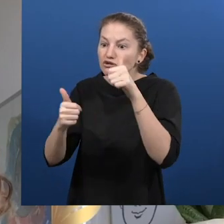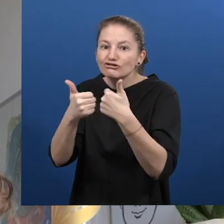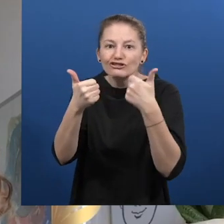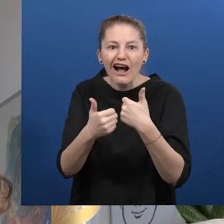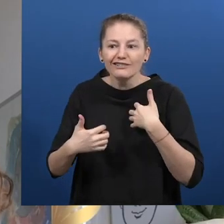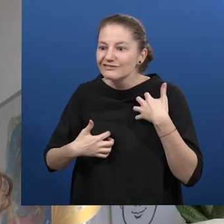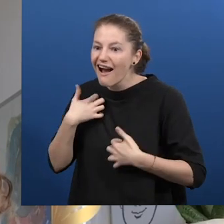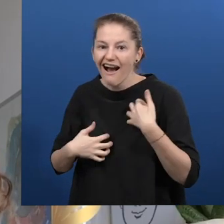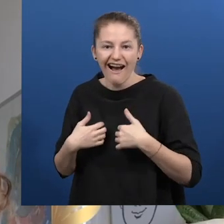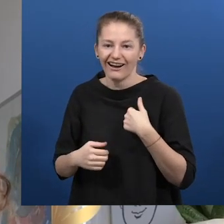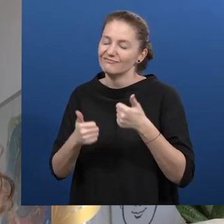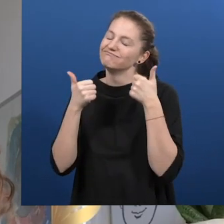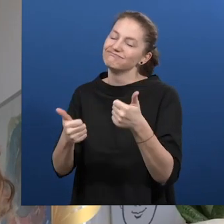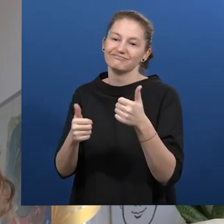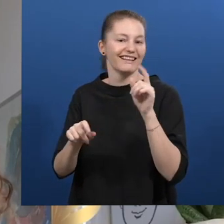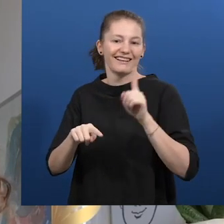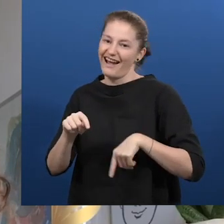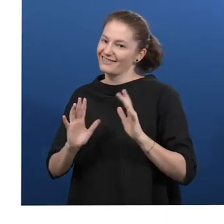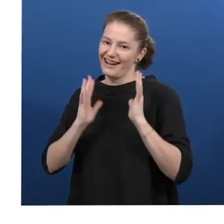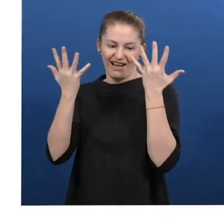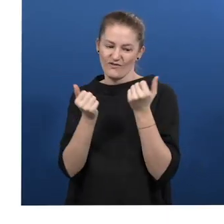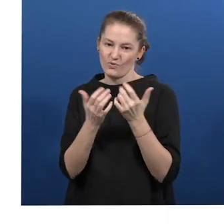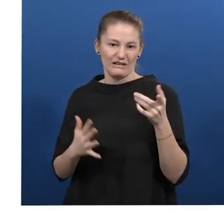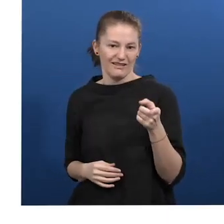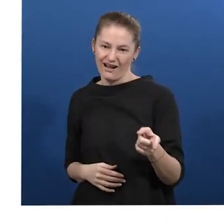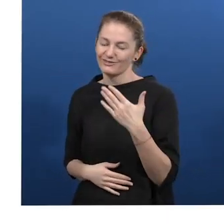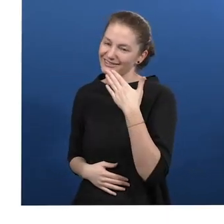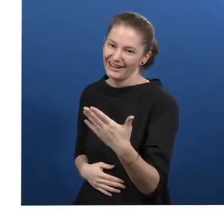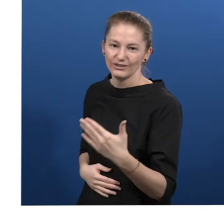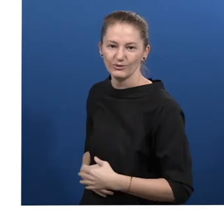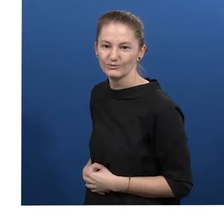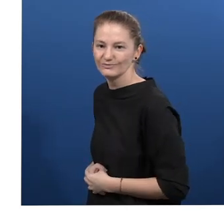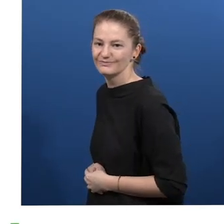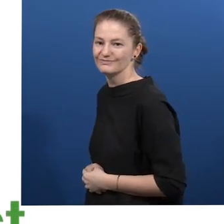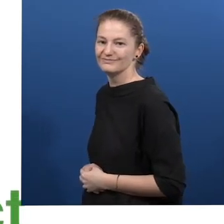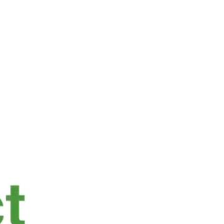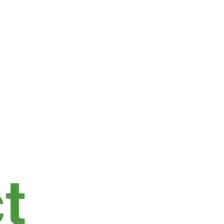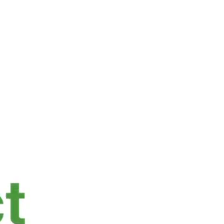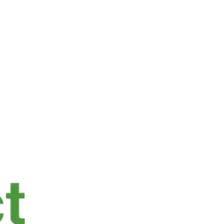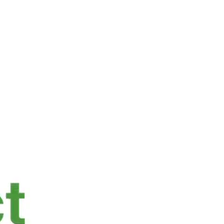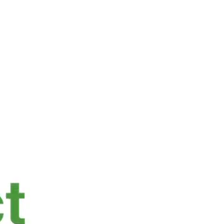you. Without the help of Tadeo. Thank you. Zero Project. For a world without barriers.